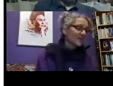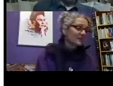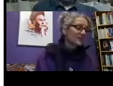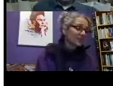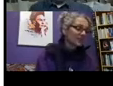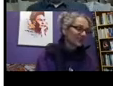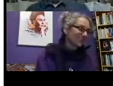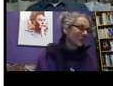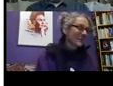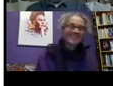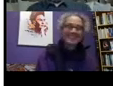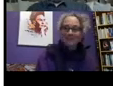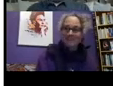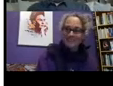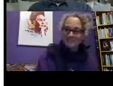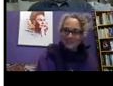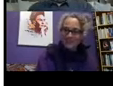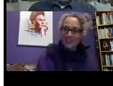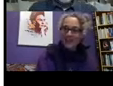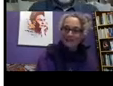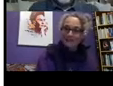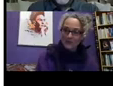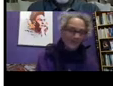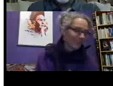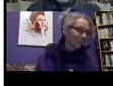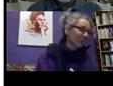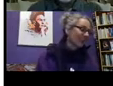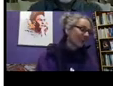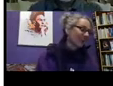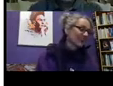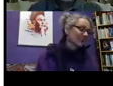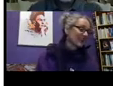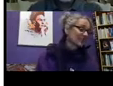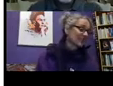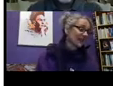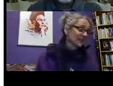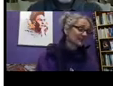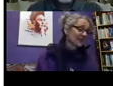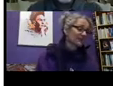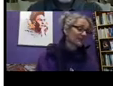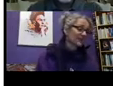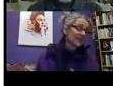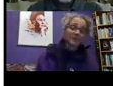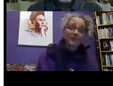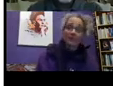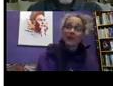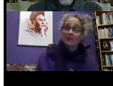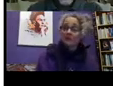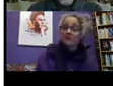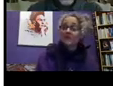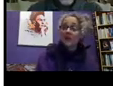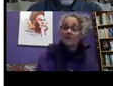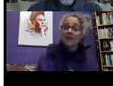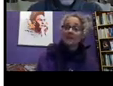So in short, the disability strategy offers nothing in terms of active travel for disabled people,